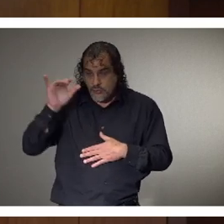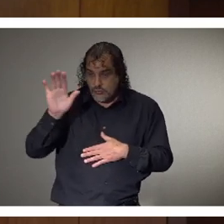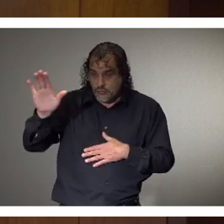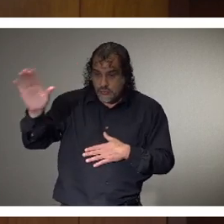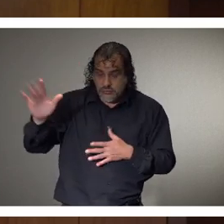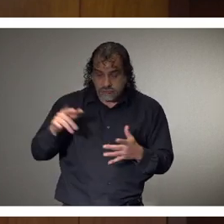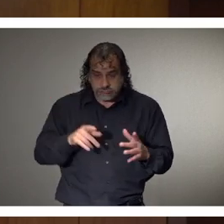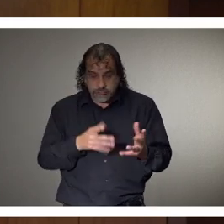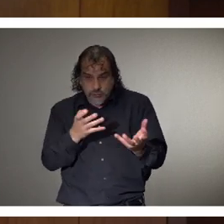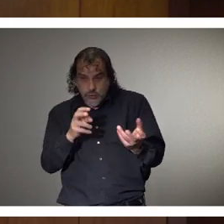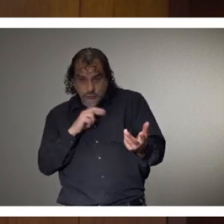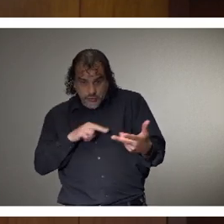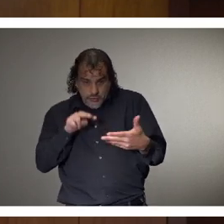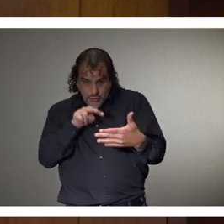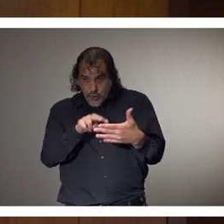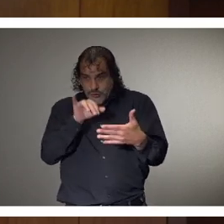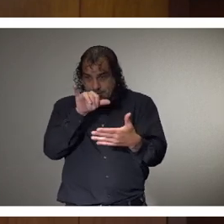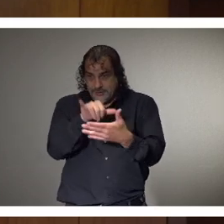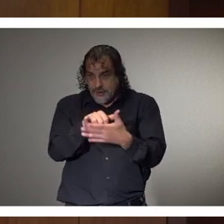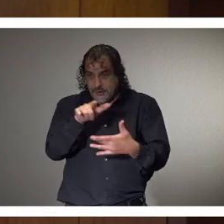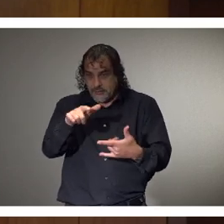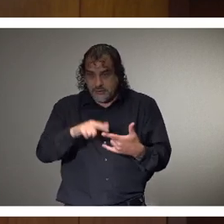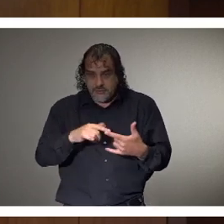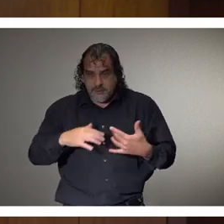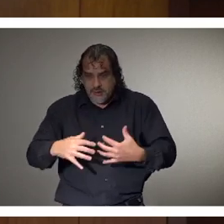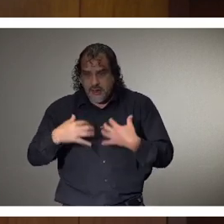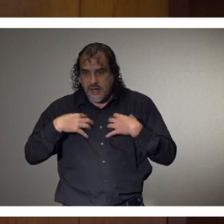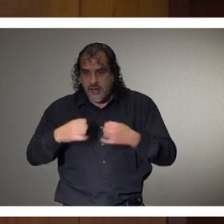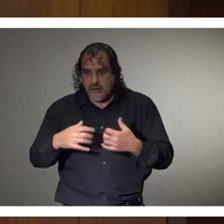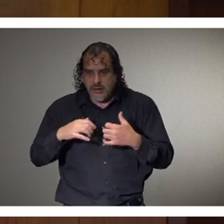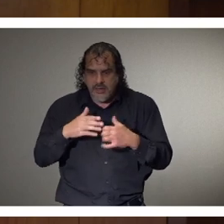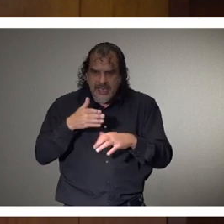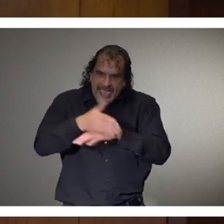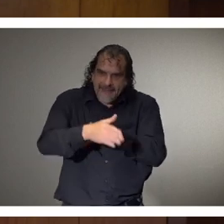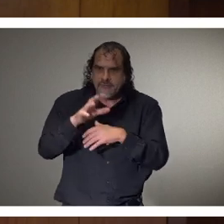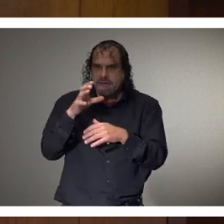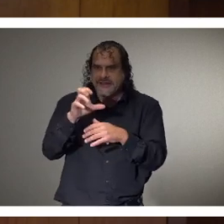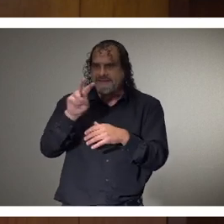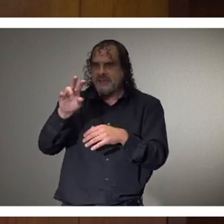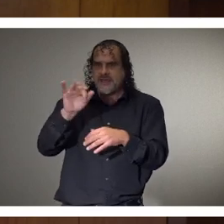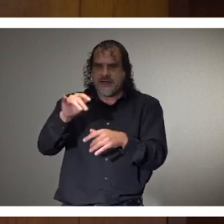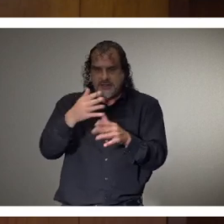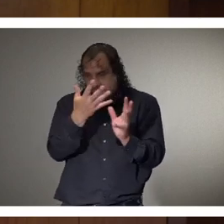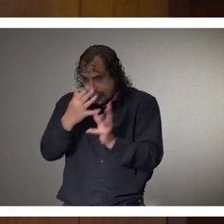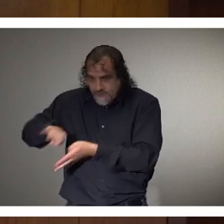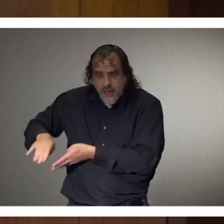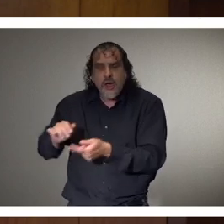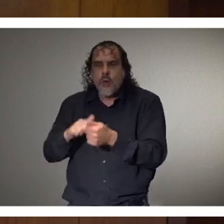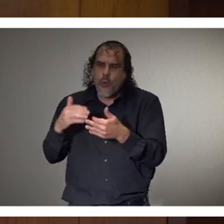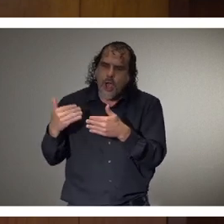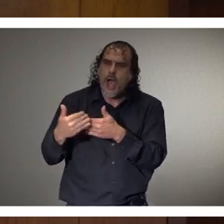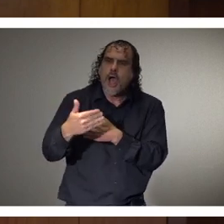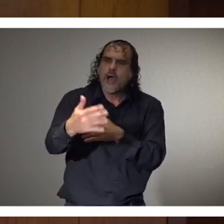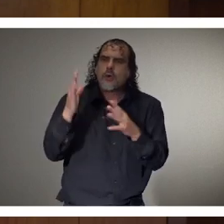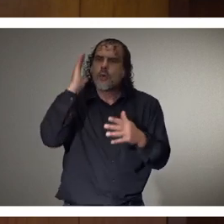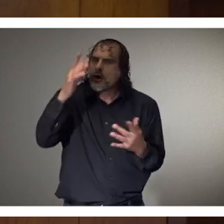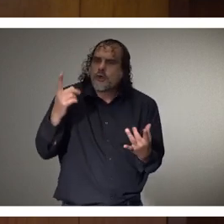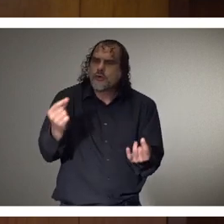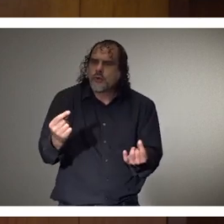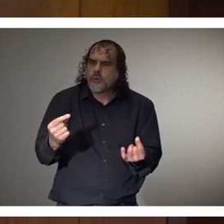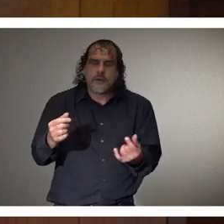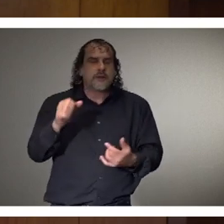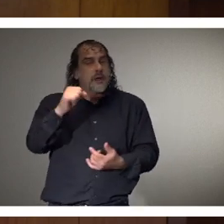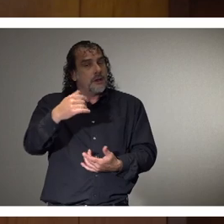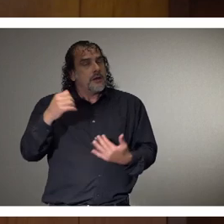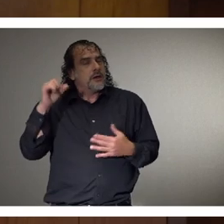uh, face the healthcare challenges beyond COVID-19 here in Mississippi? Yeah, well, there's no question, uh, that there are a lot